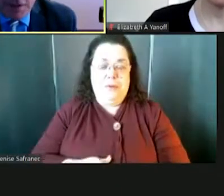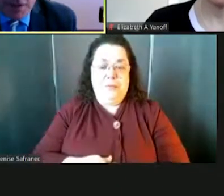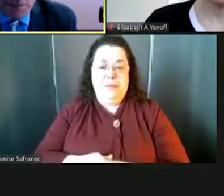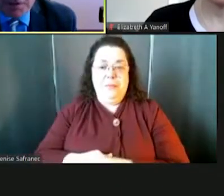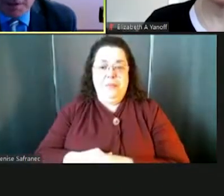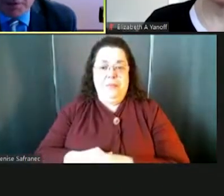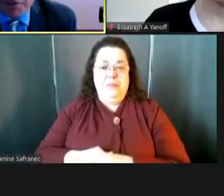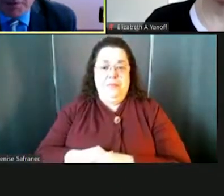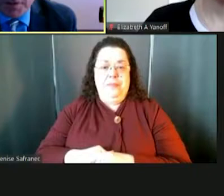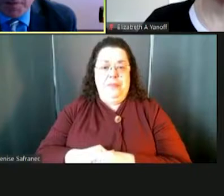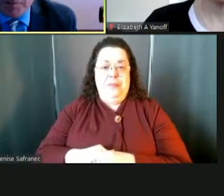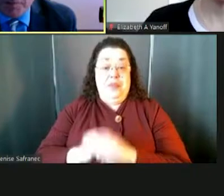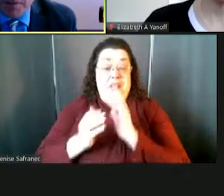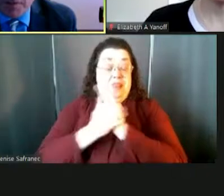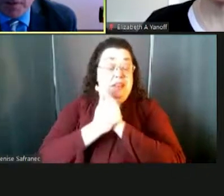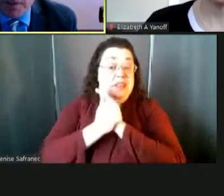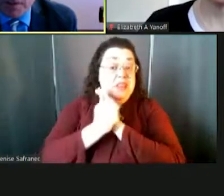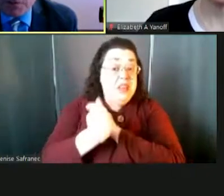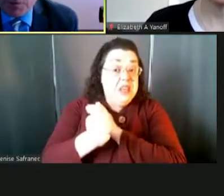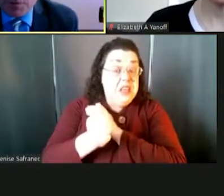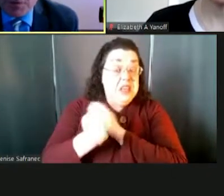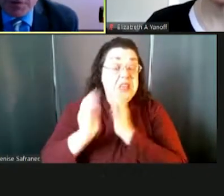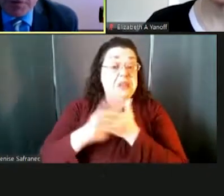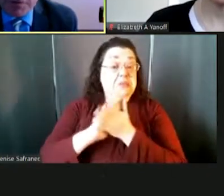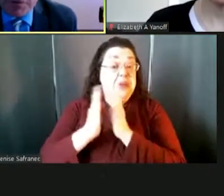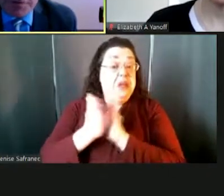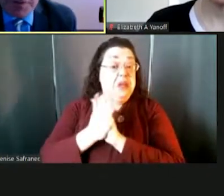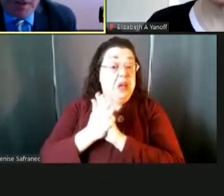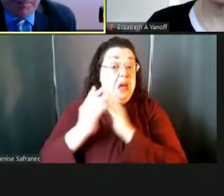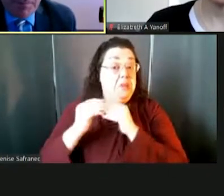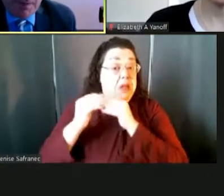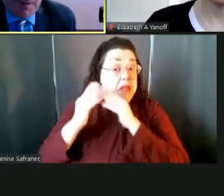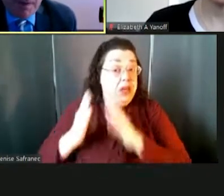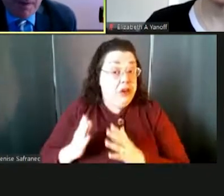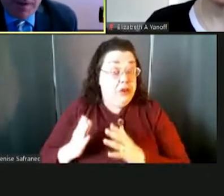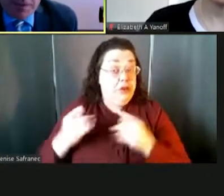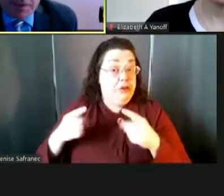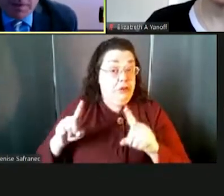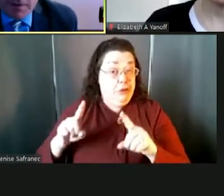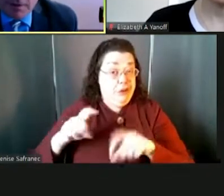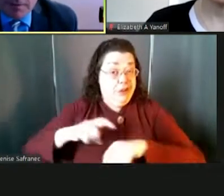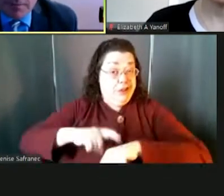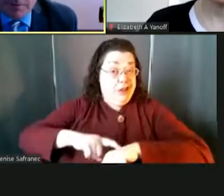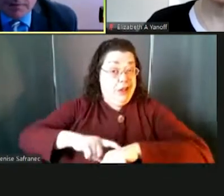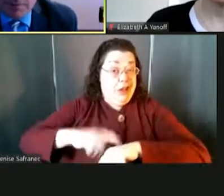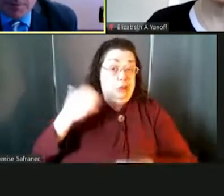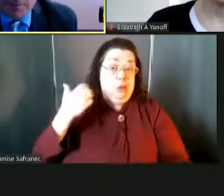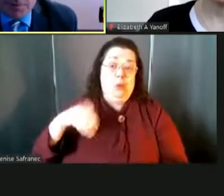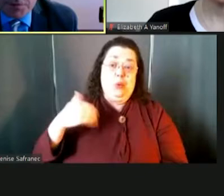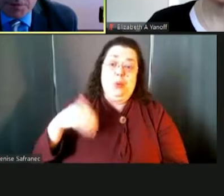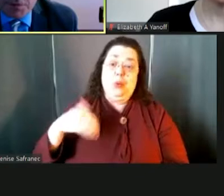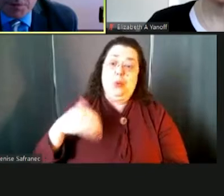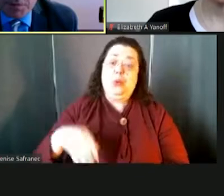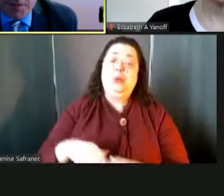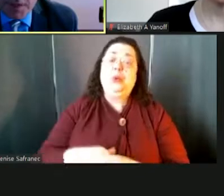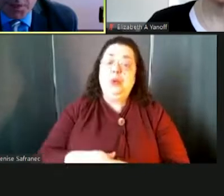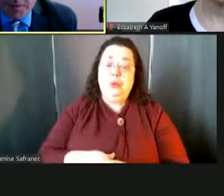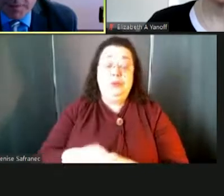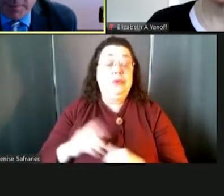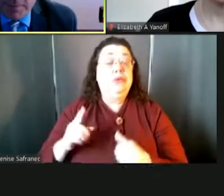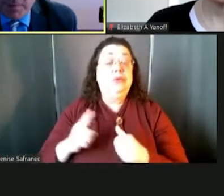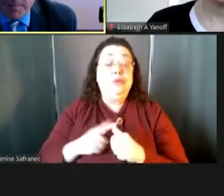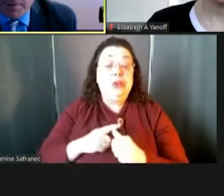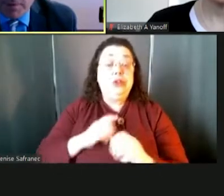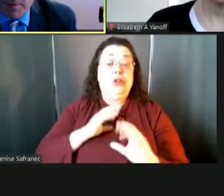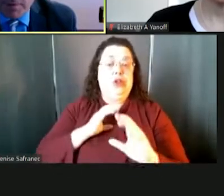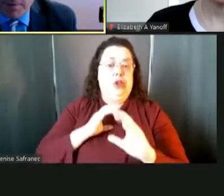As far as what skills you need to be a school leader during this time, I think first and foremost, communication.